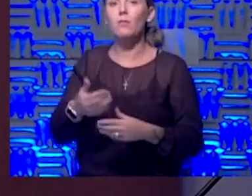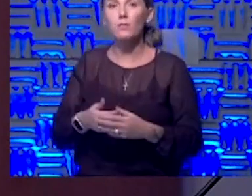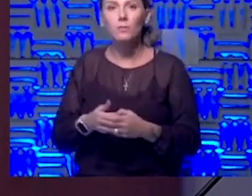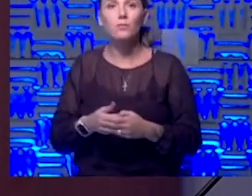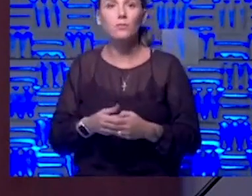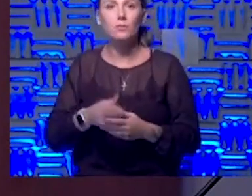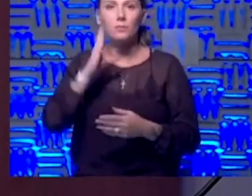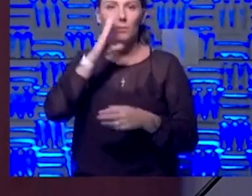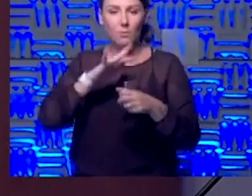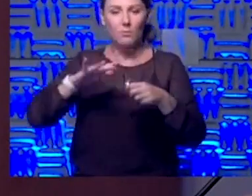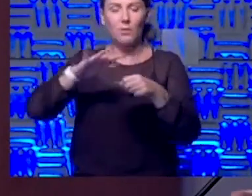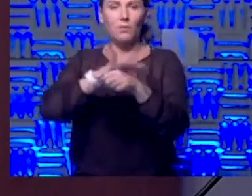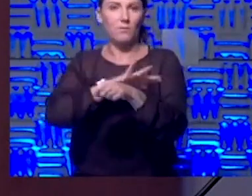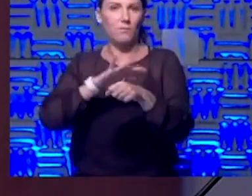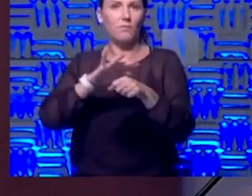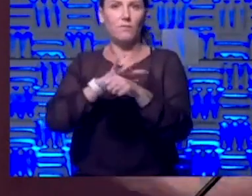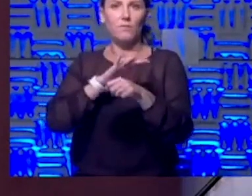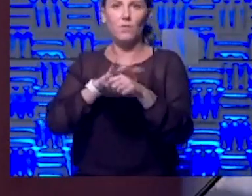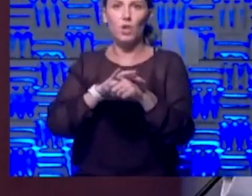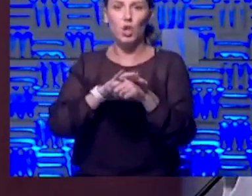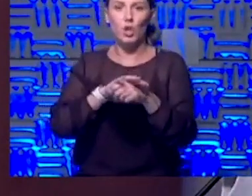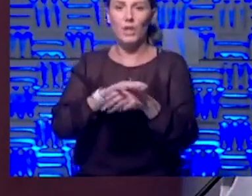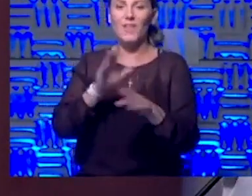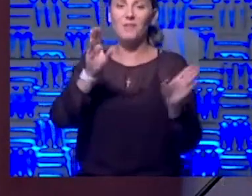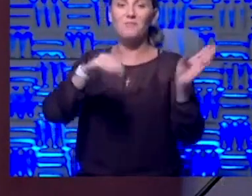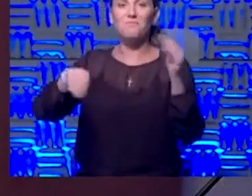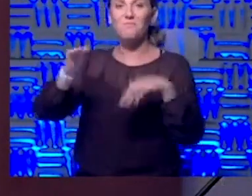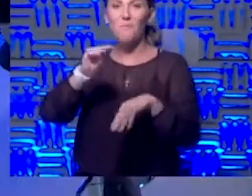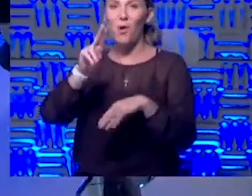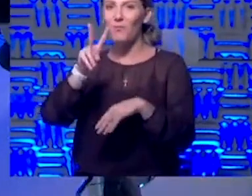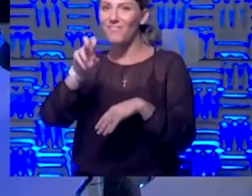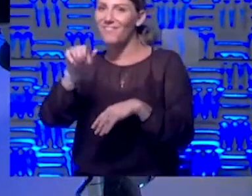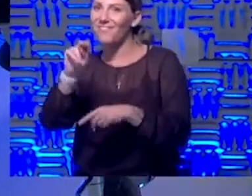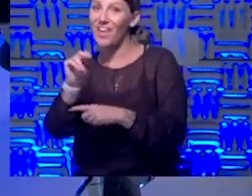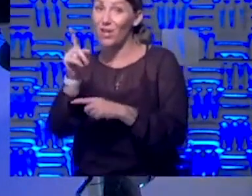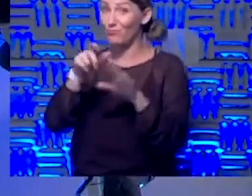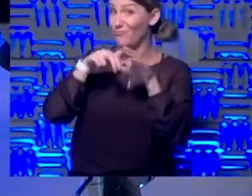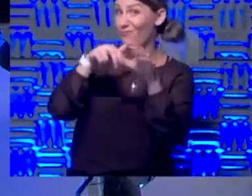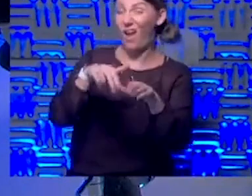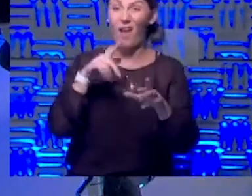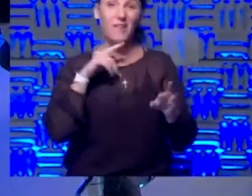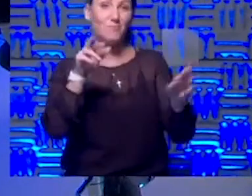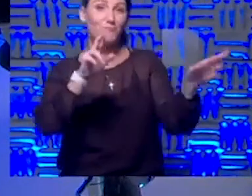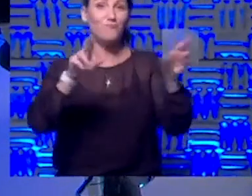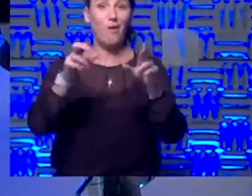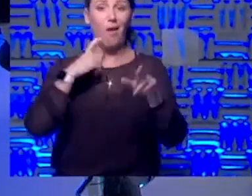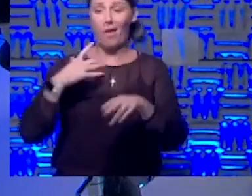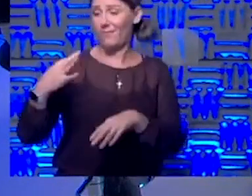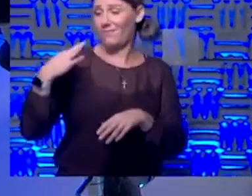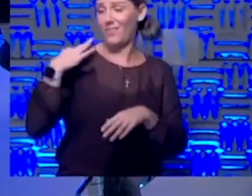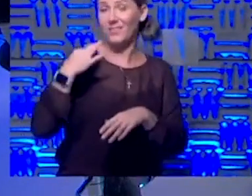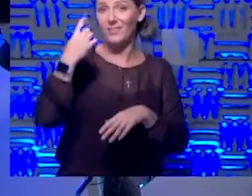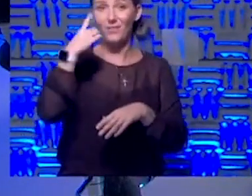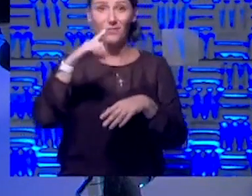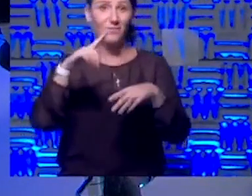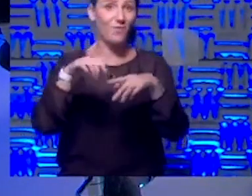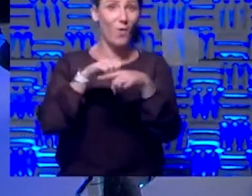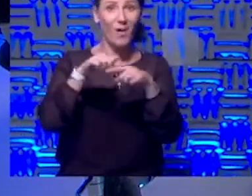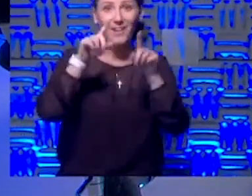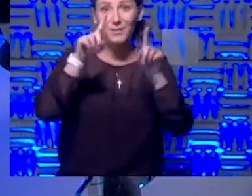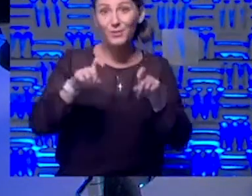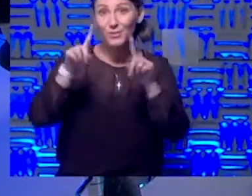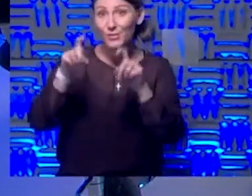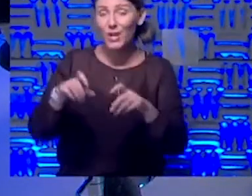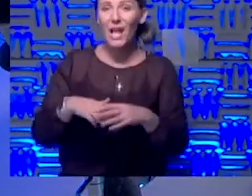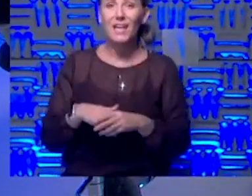so these are going to be fully stocked mobile vans. You can drive one, Steve. I'm ready. I'm going to, I'm going to, I'm going to volunteer for the trial. Each